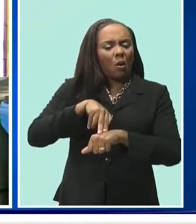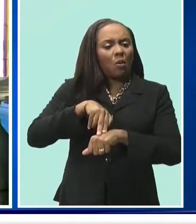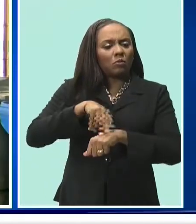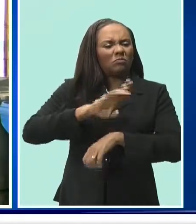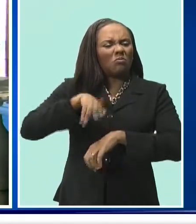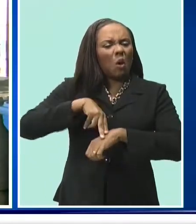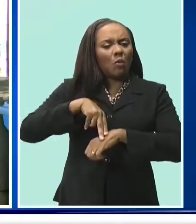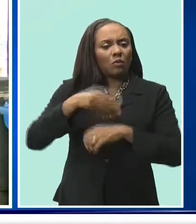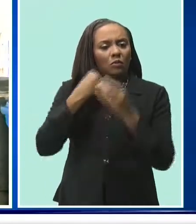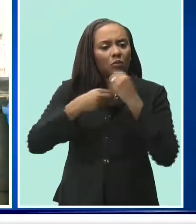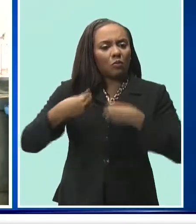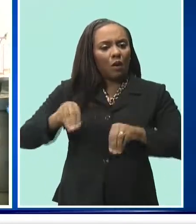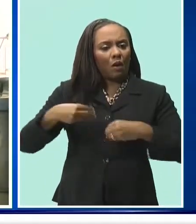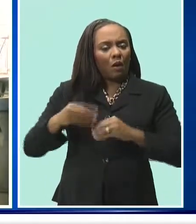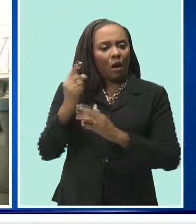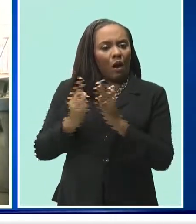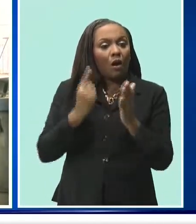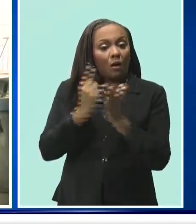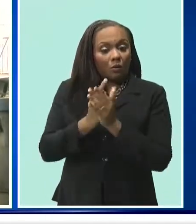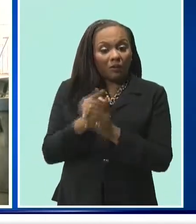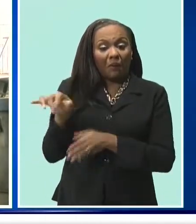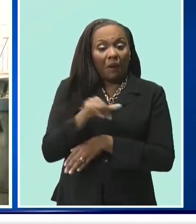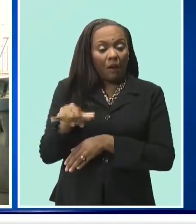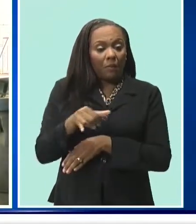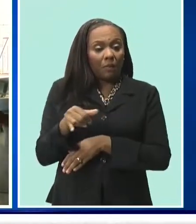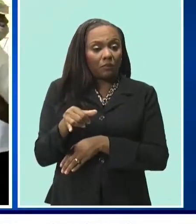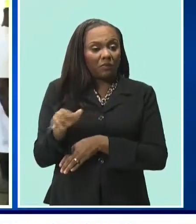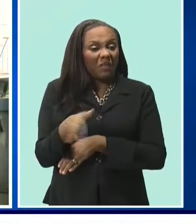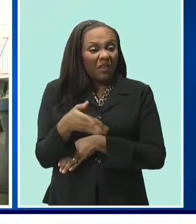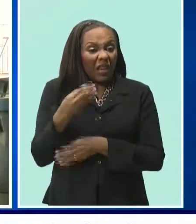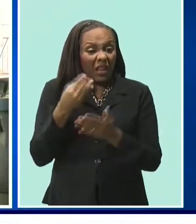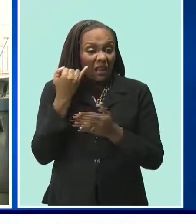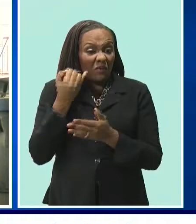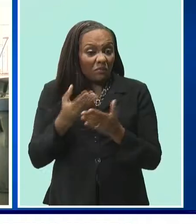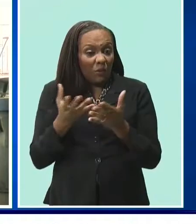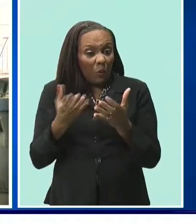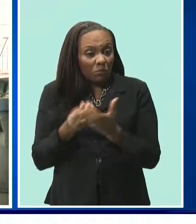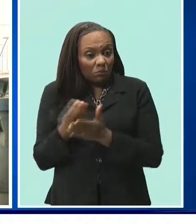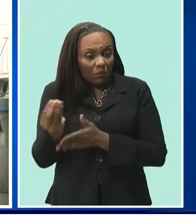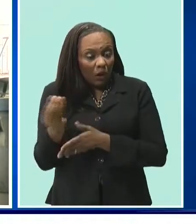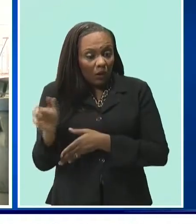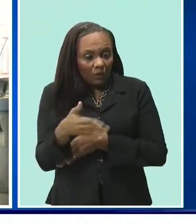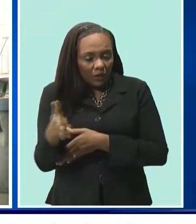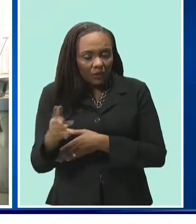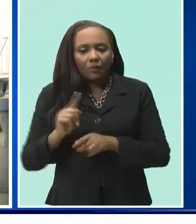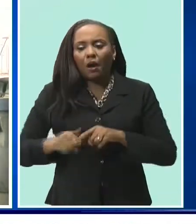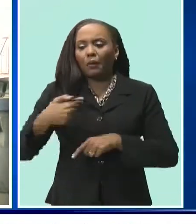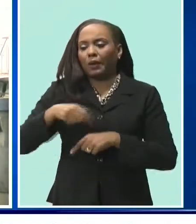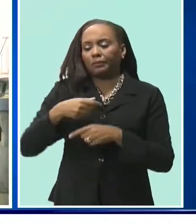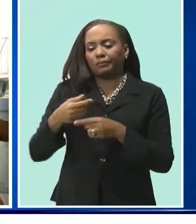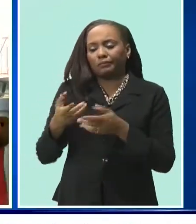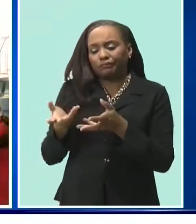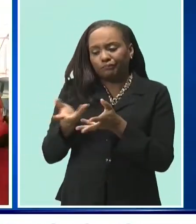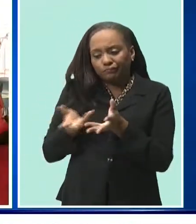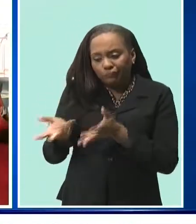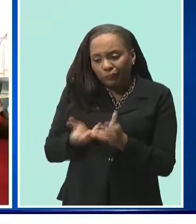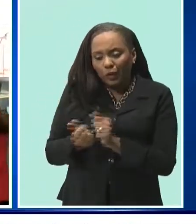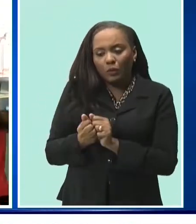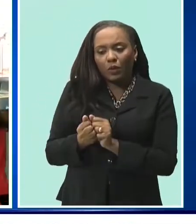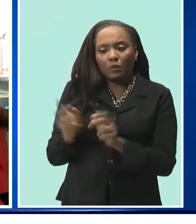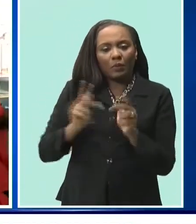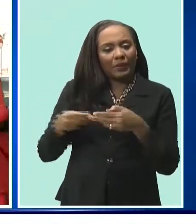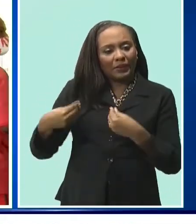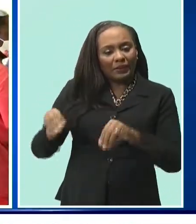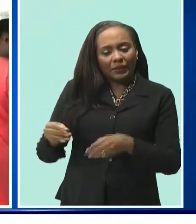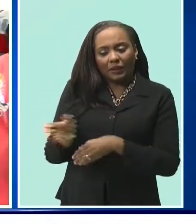for the fish markets as well. We think it made sense. I've spoken to the fish vendors since then we went through the reasons for it the idea being